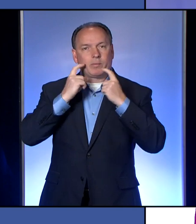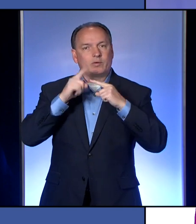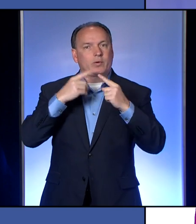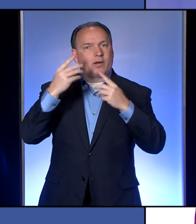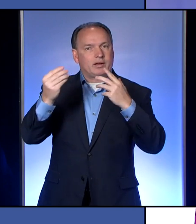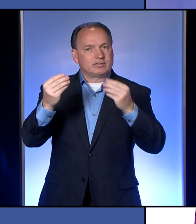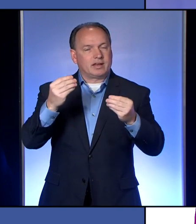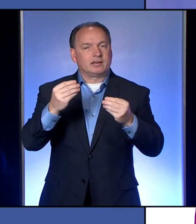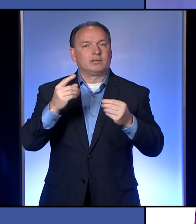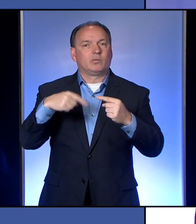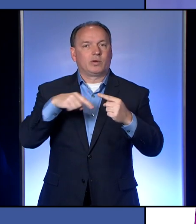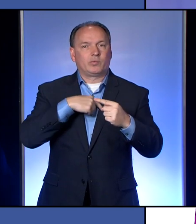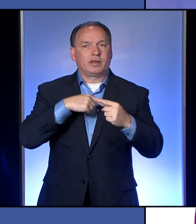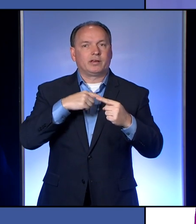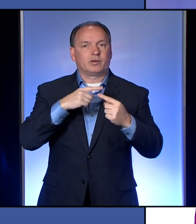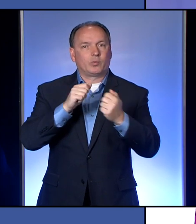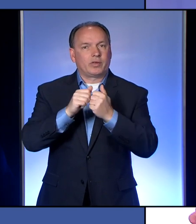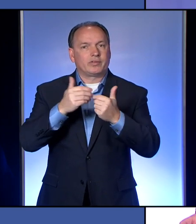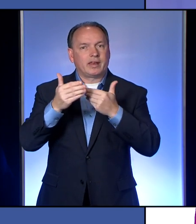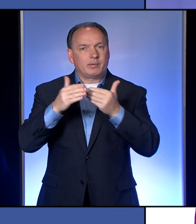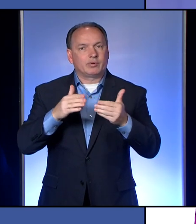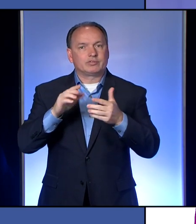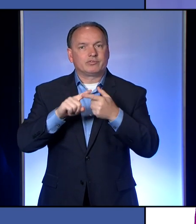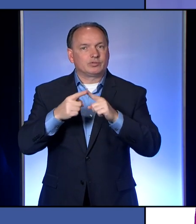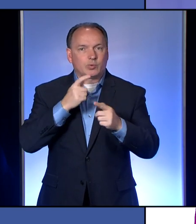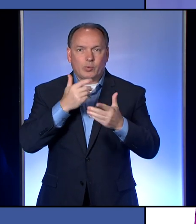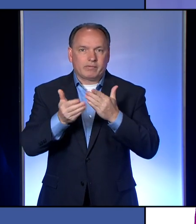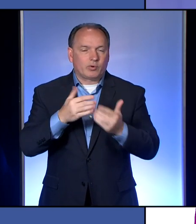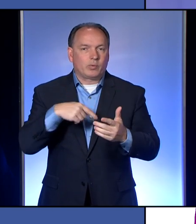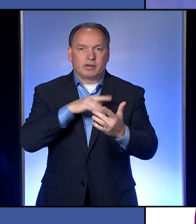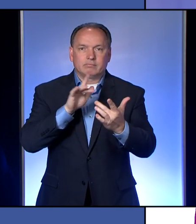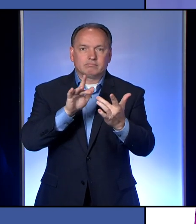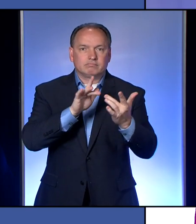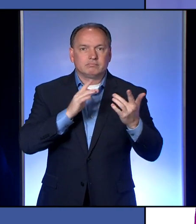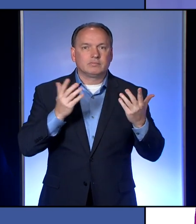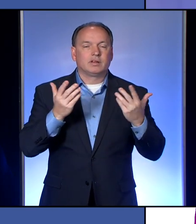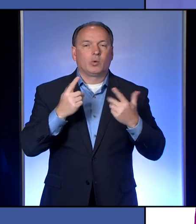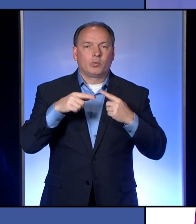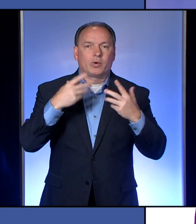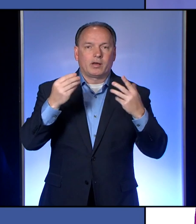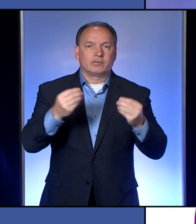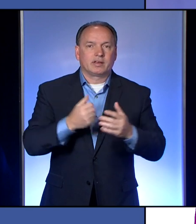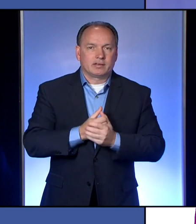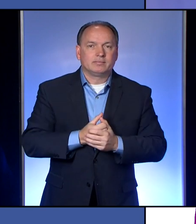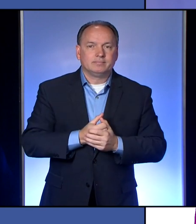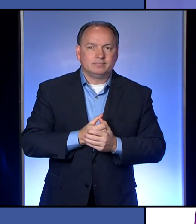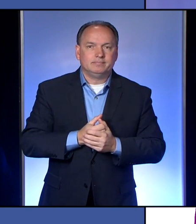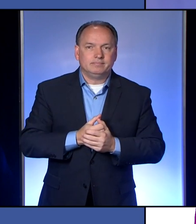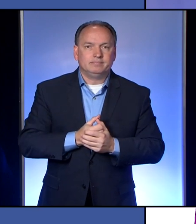we are outside and we are with our neighbors, our friends, whoever we might come across while we are out there.